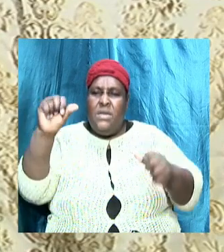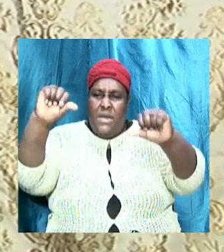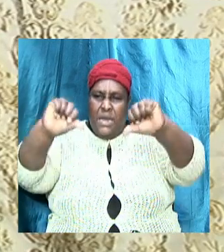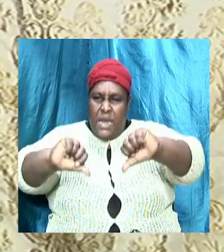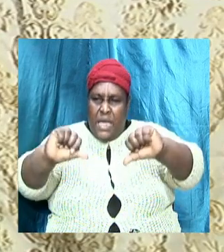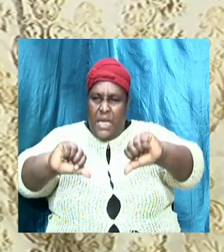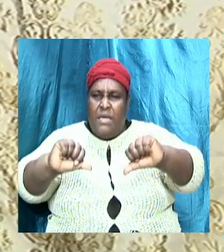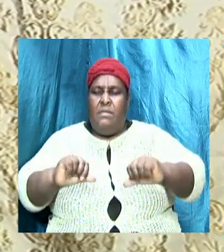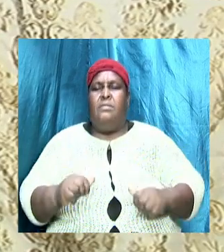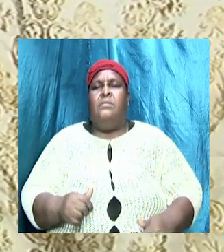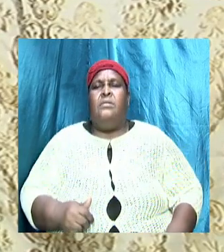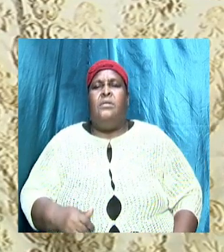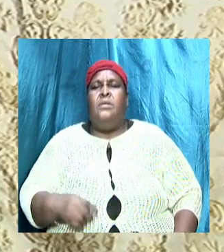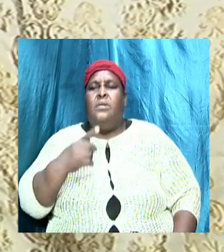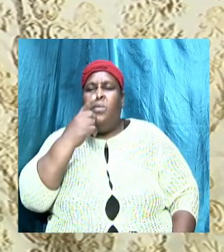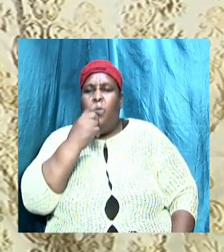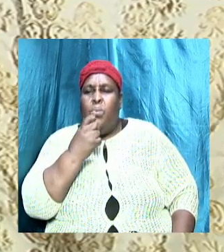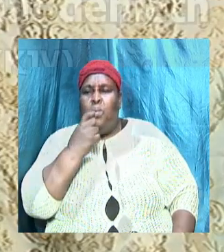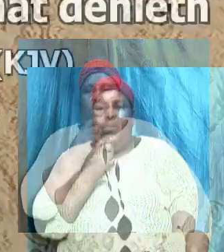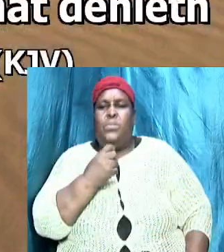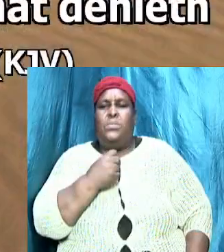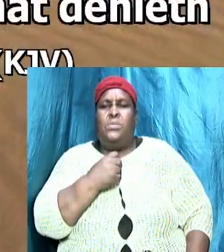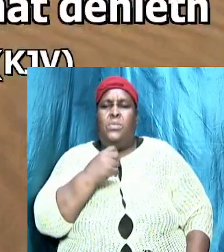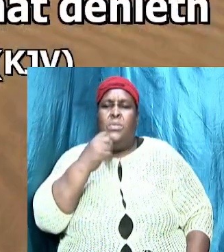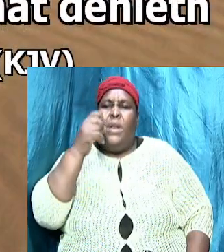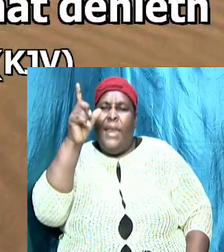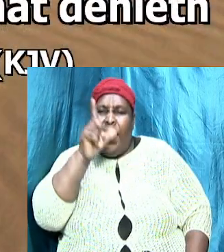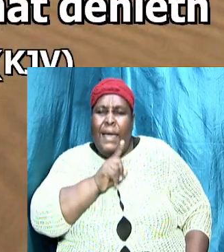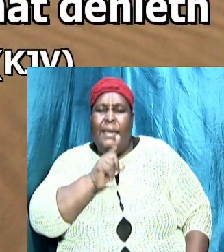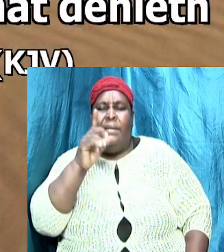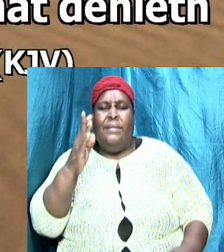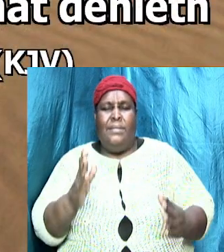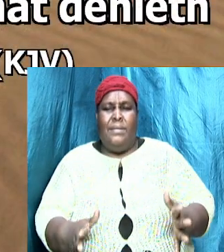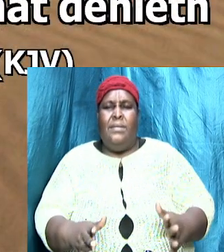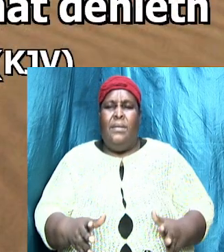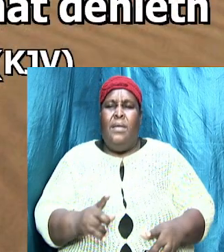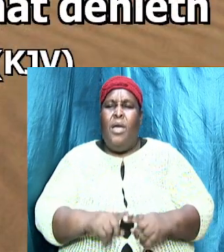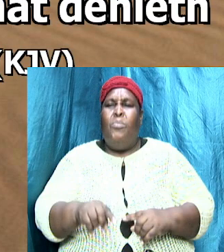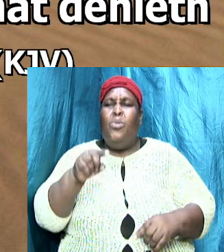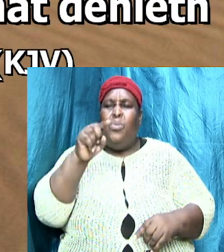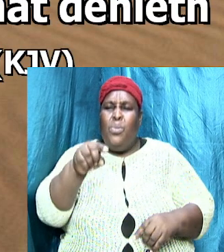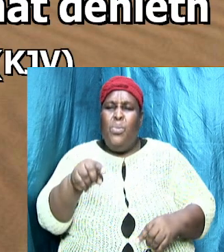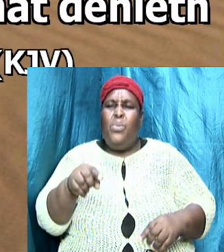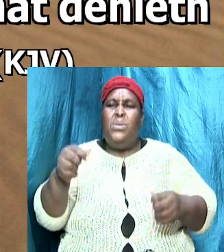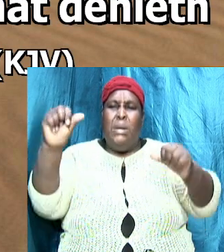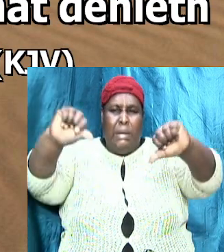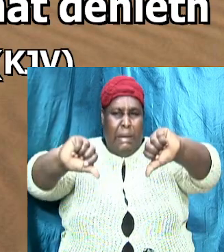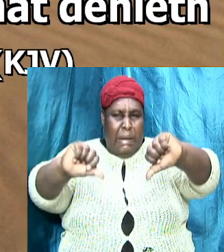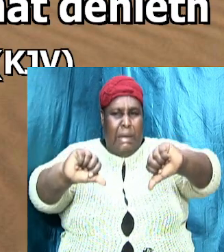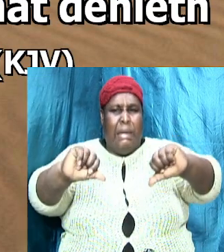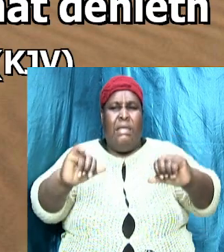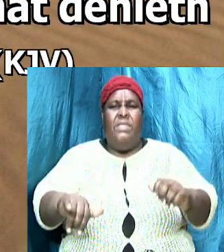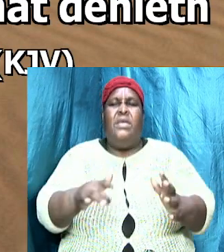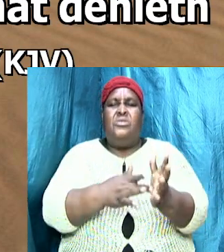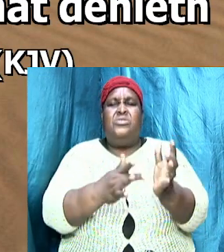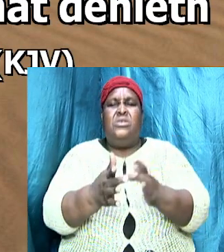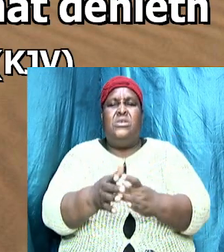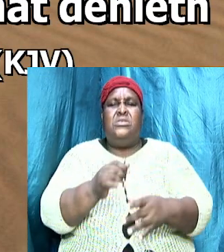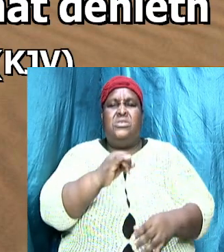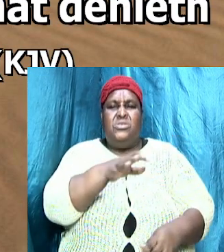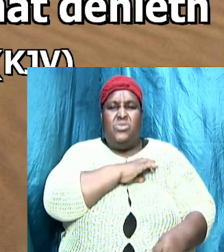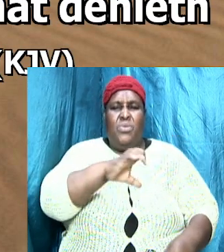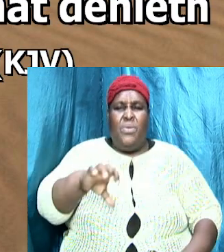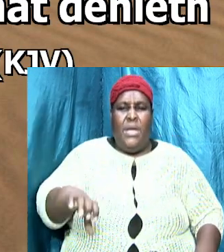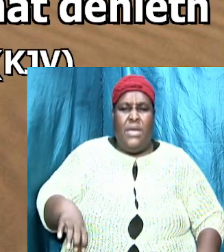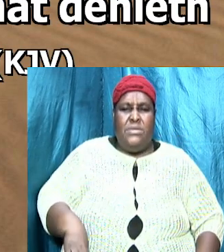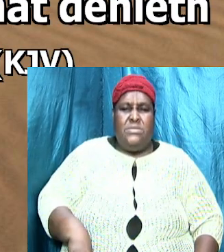who who who is a liar but he that denied that Jesus is the Christ he is